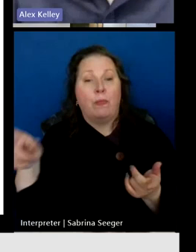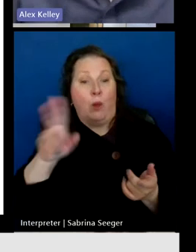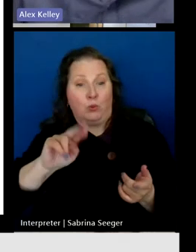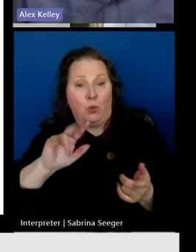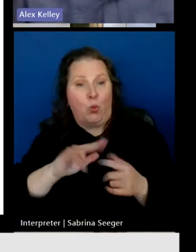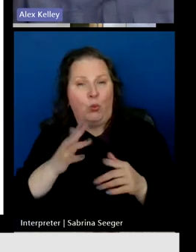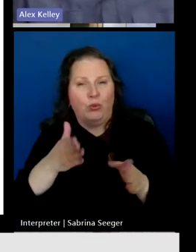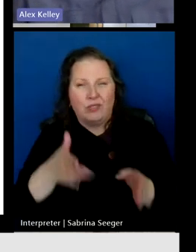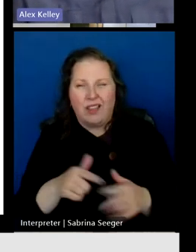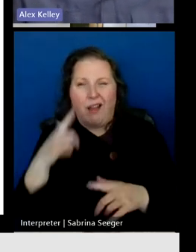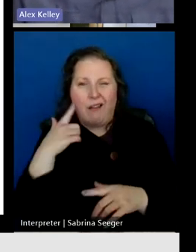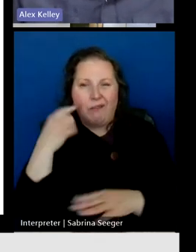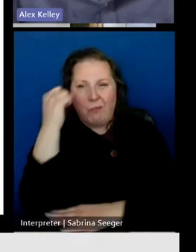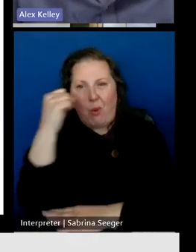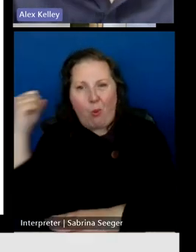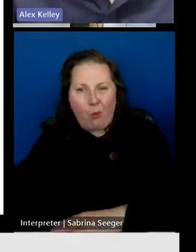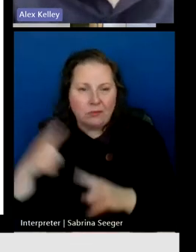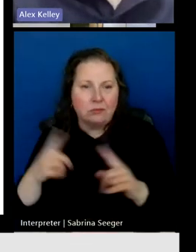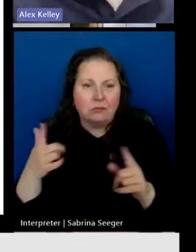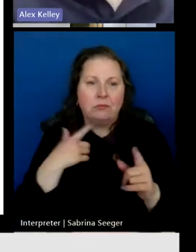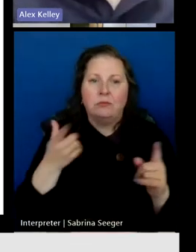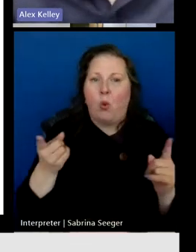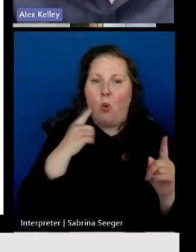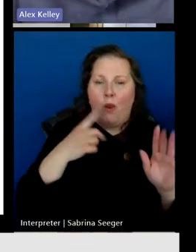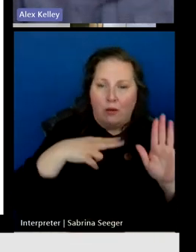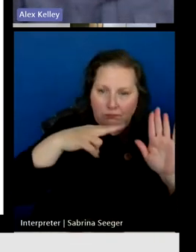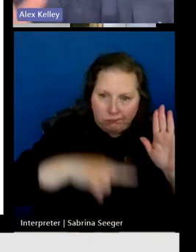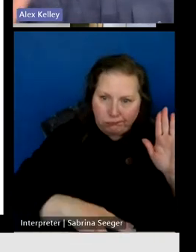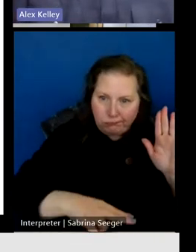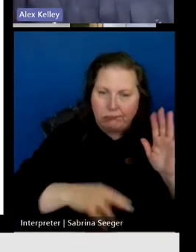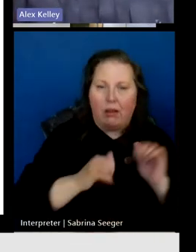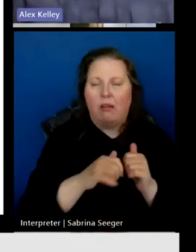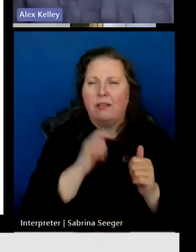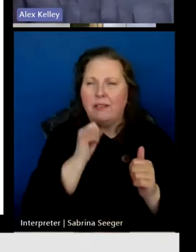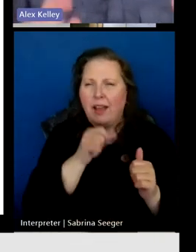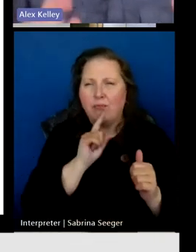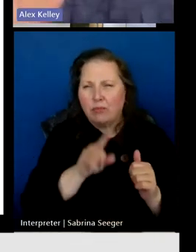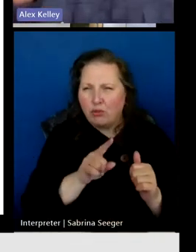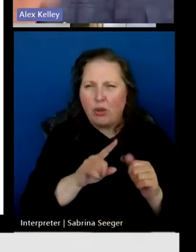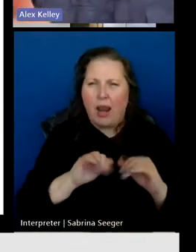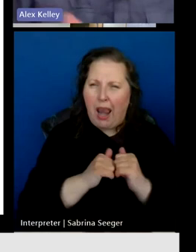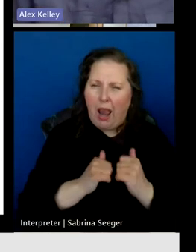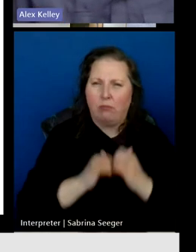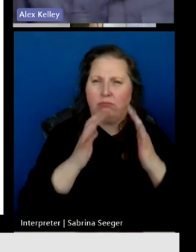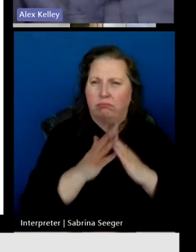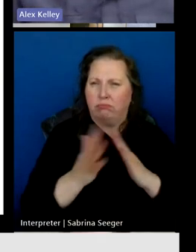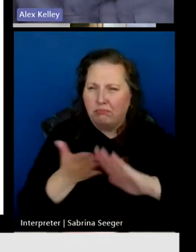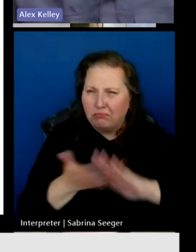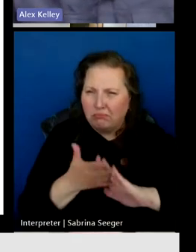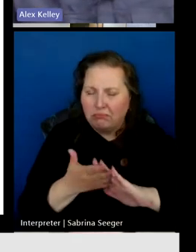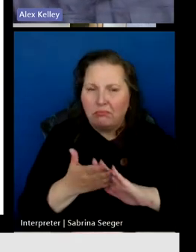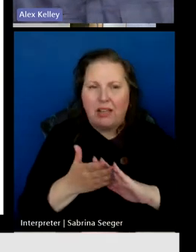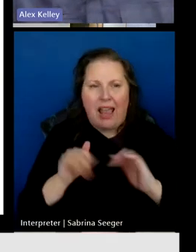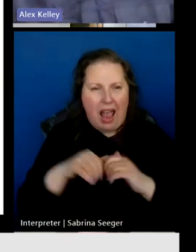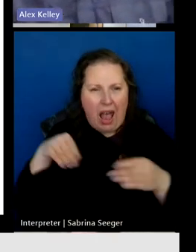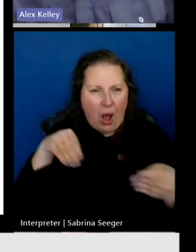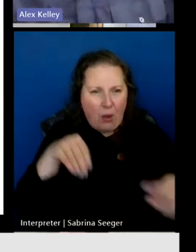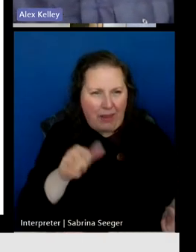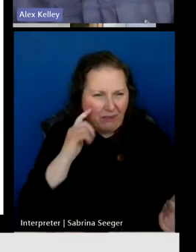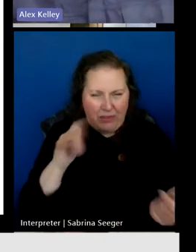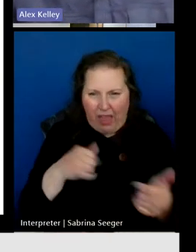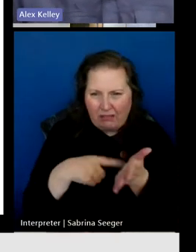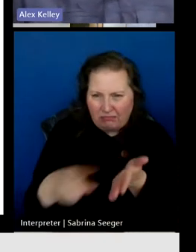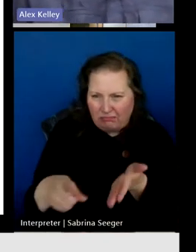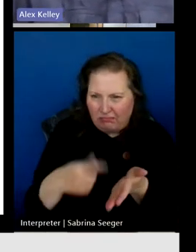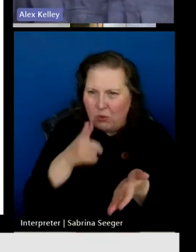not as clear as they would like to be on how that will be operationalized, who pays for what, and